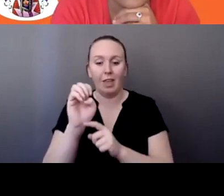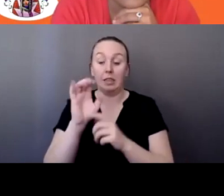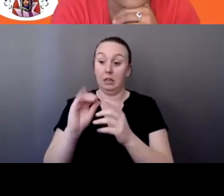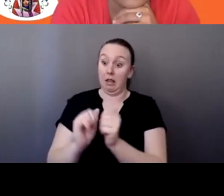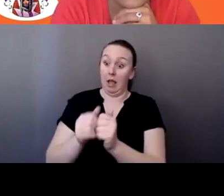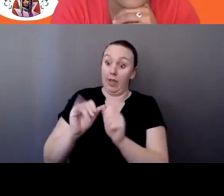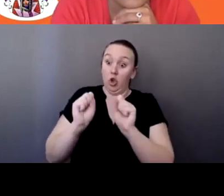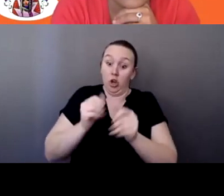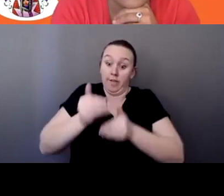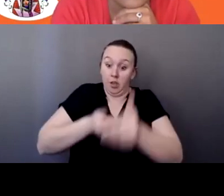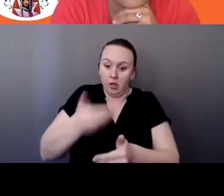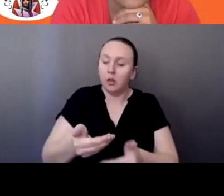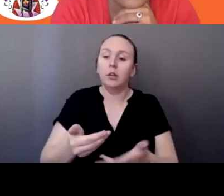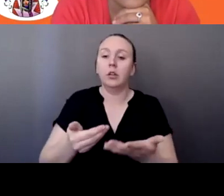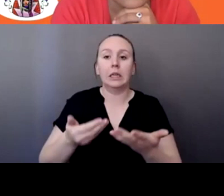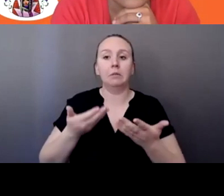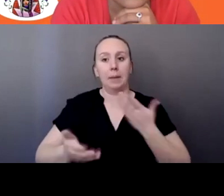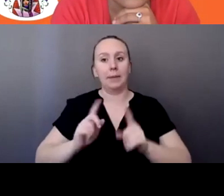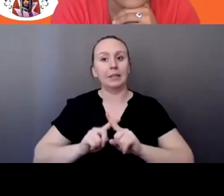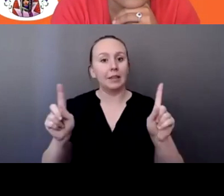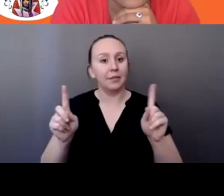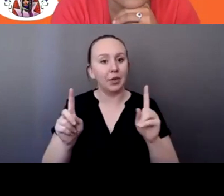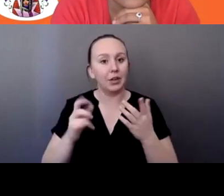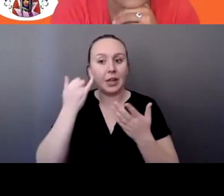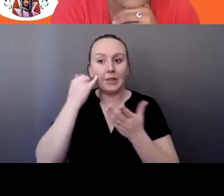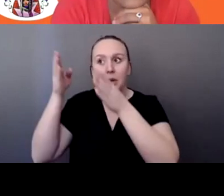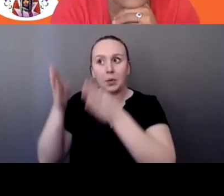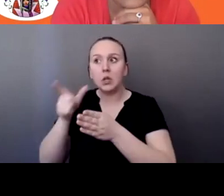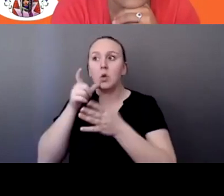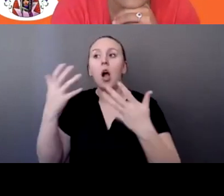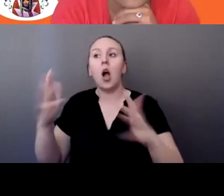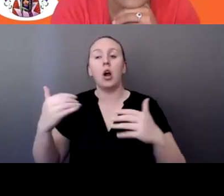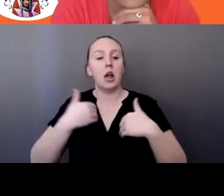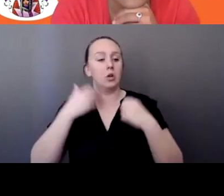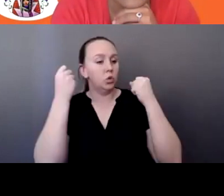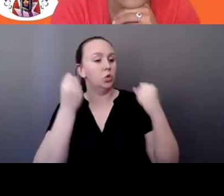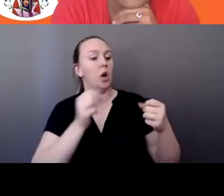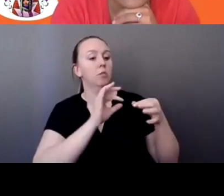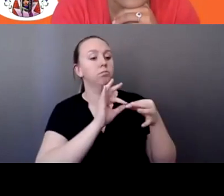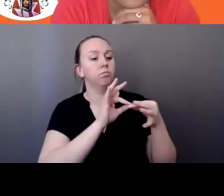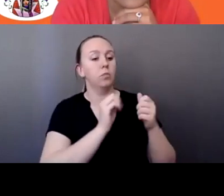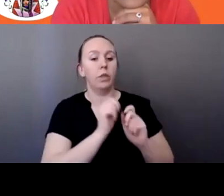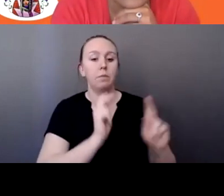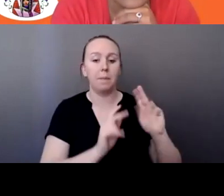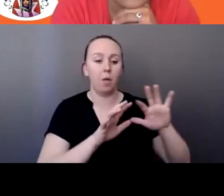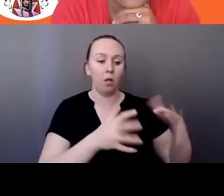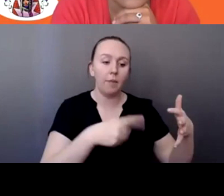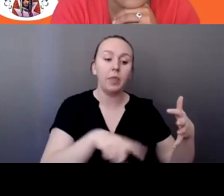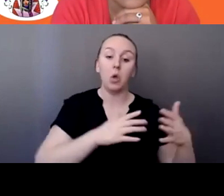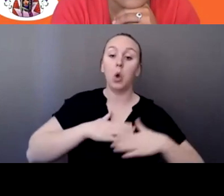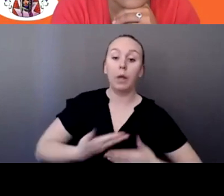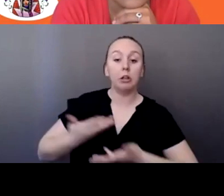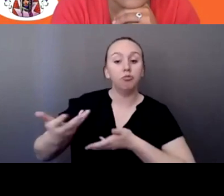If it had been, um, somebody that had a really strong relationship with our people, that our people were willing to talk with them